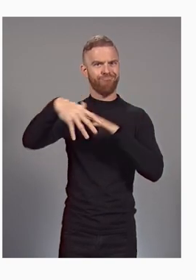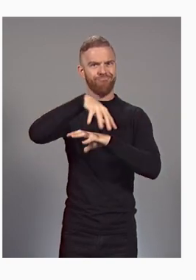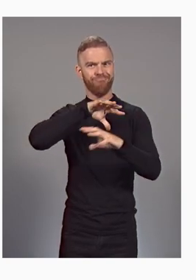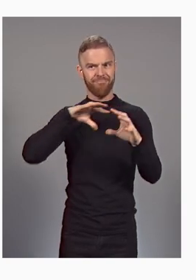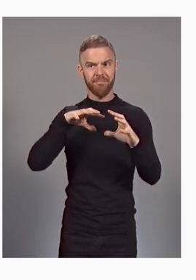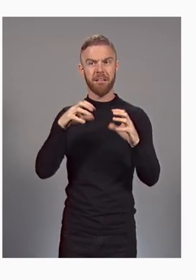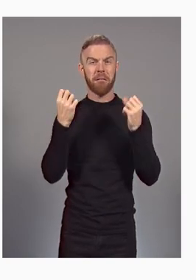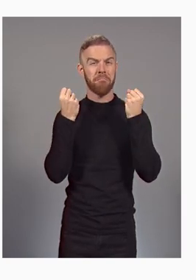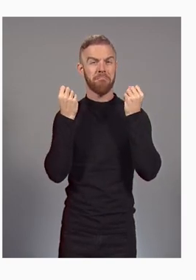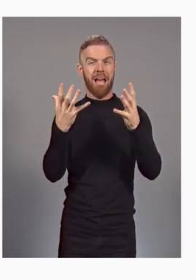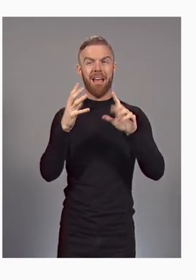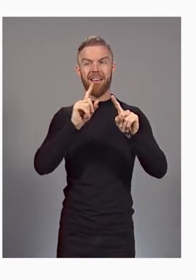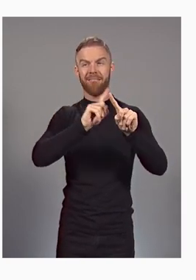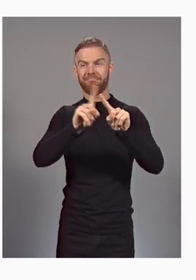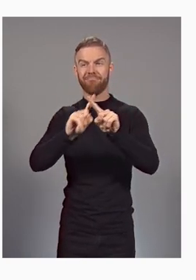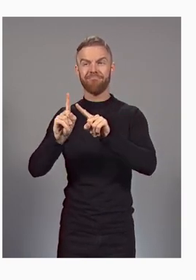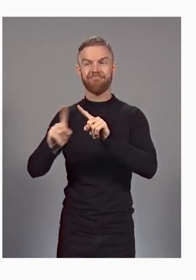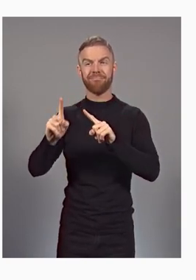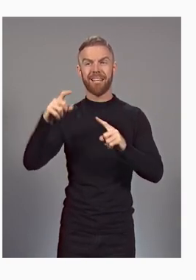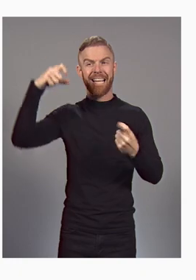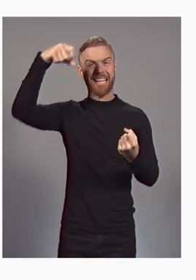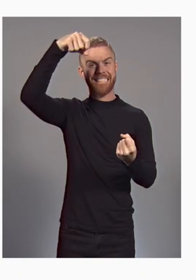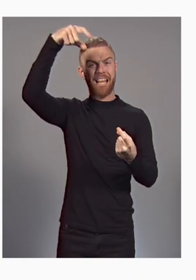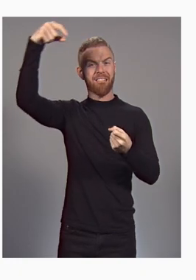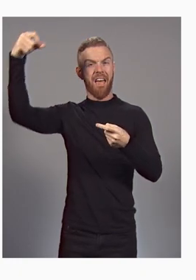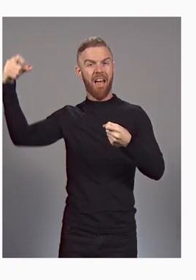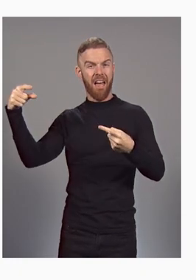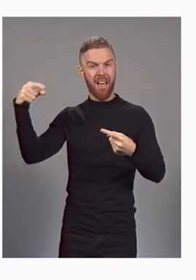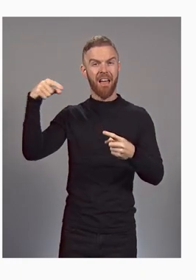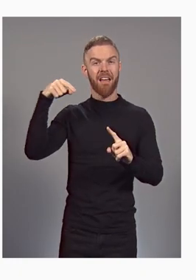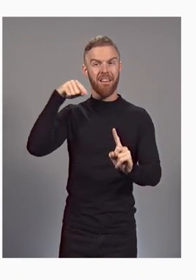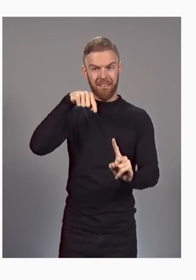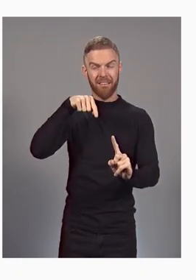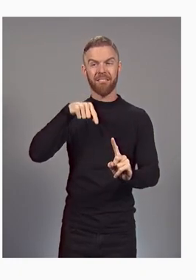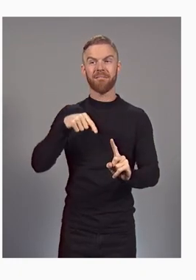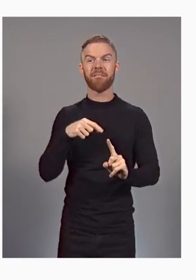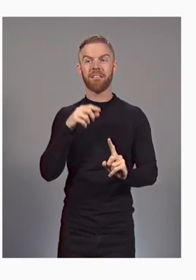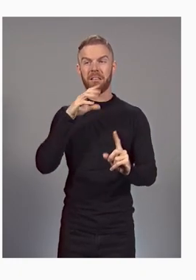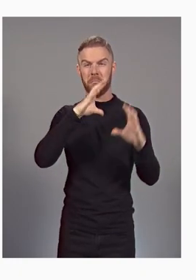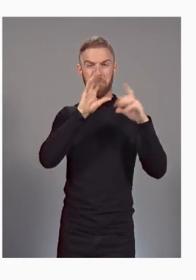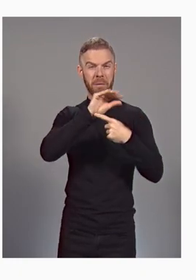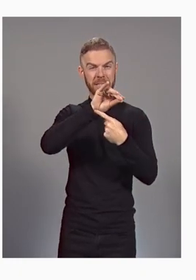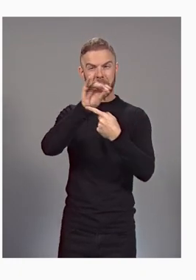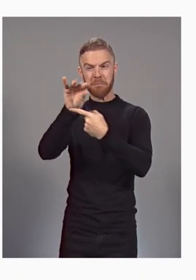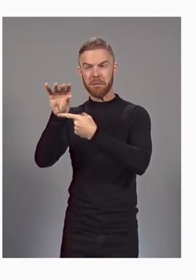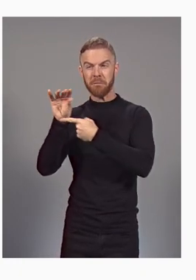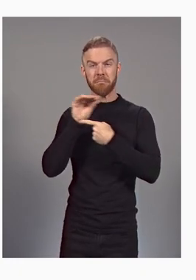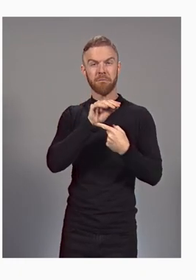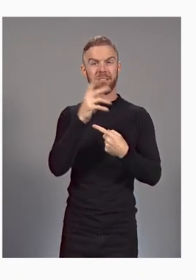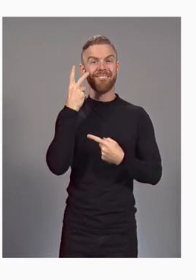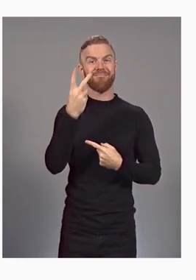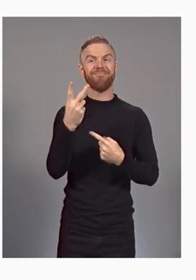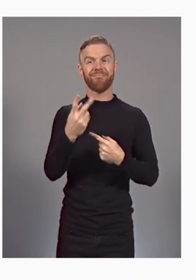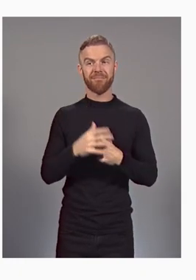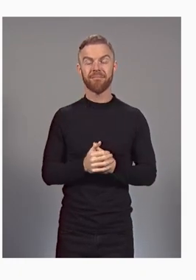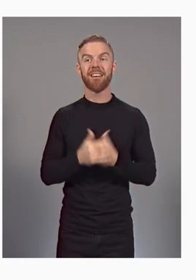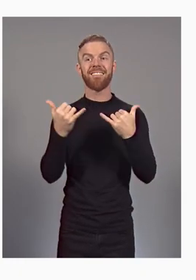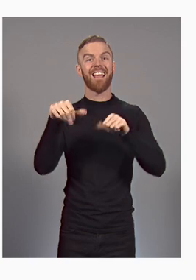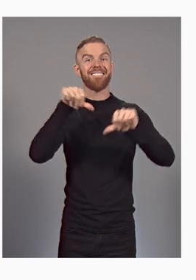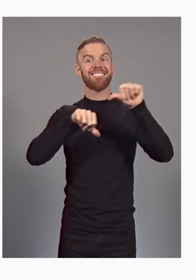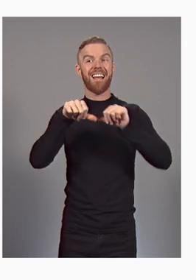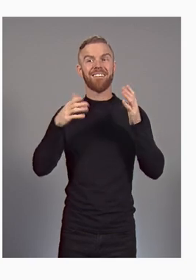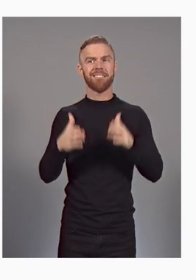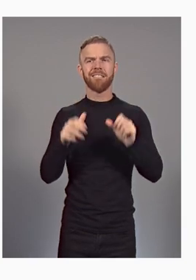observe the sun from any vantage point. This will help scientists better predict the impact of the sun's activity